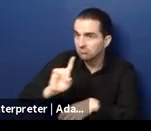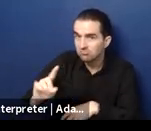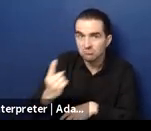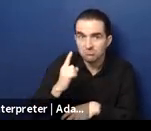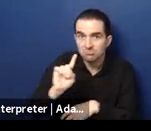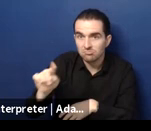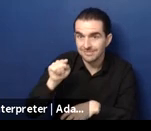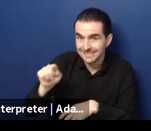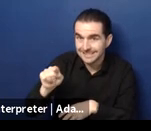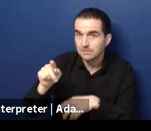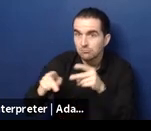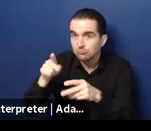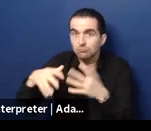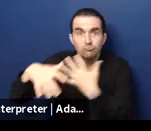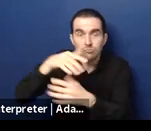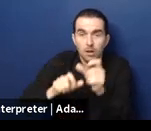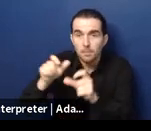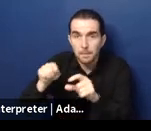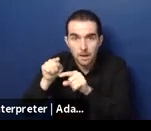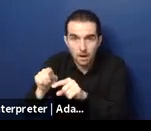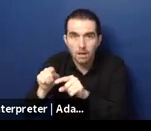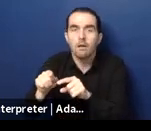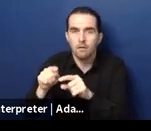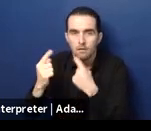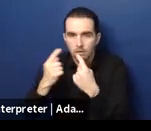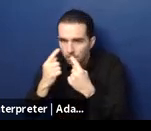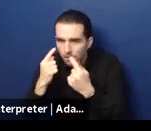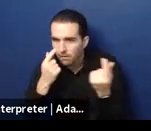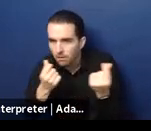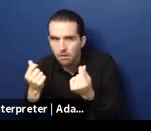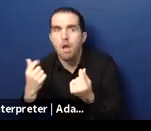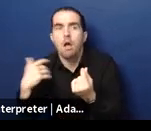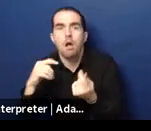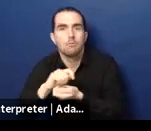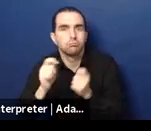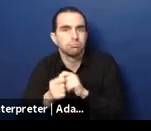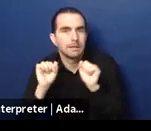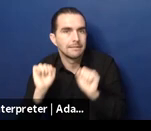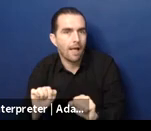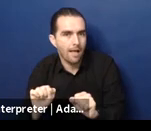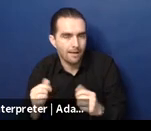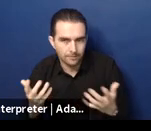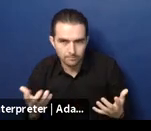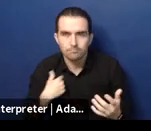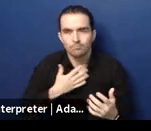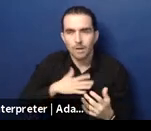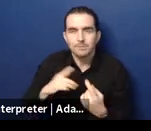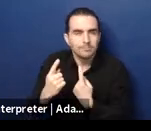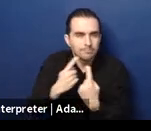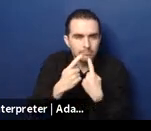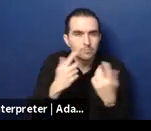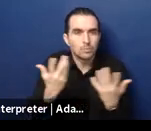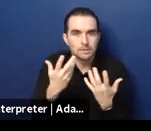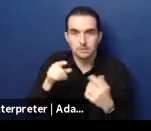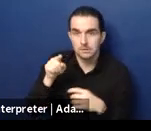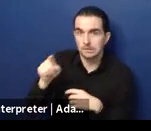But indeed, in Moldova, they played a small, perhaps appropriate role in that sense. Mobile teams. This is something